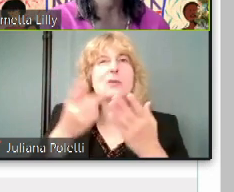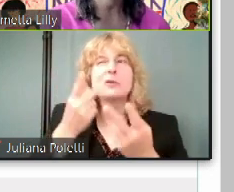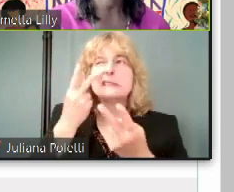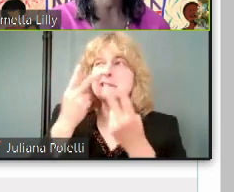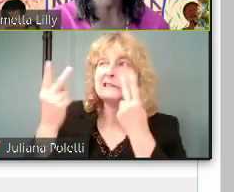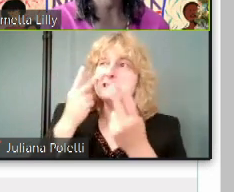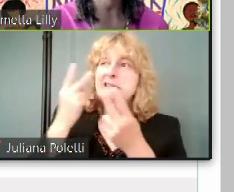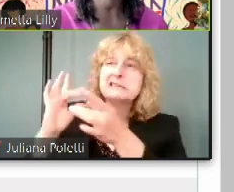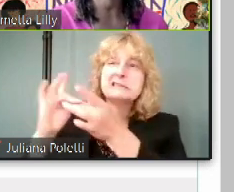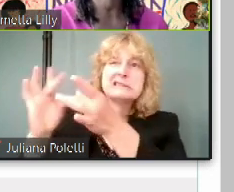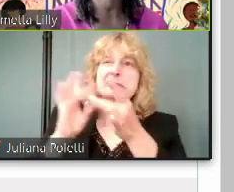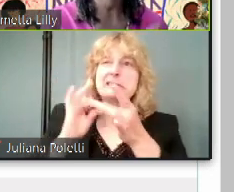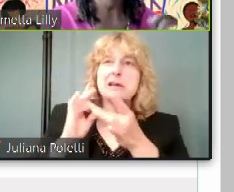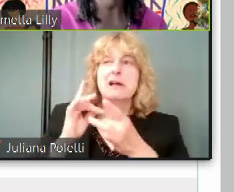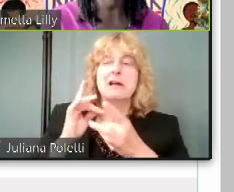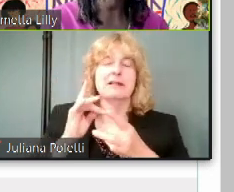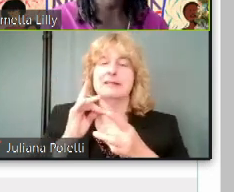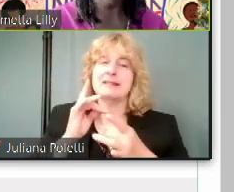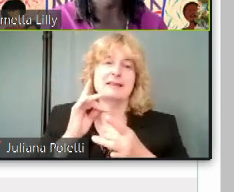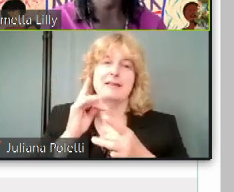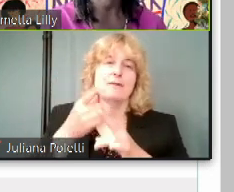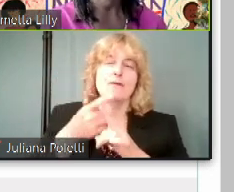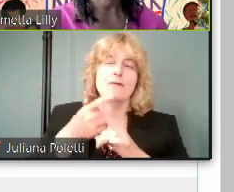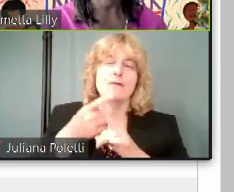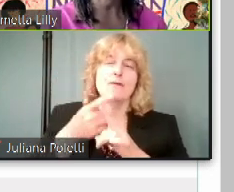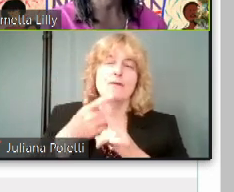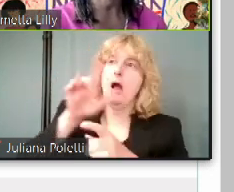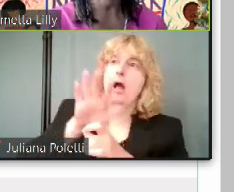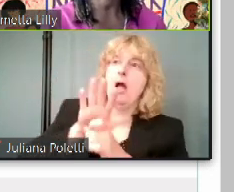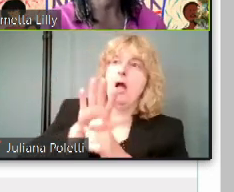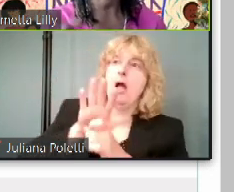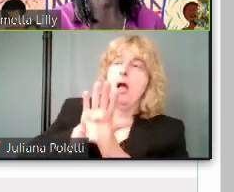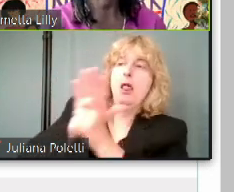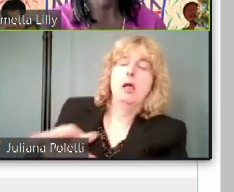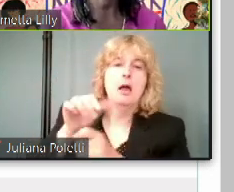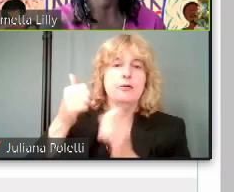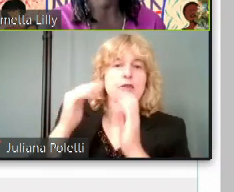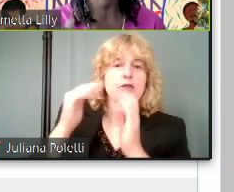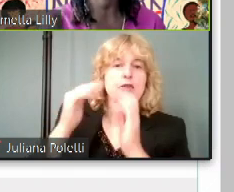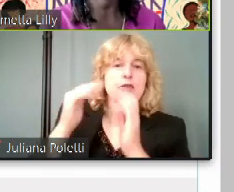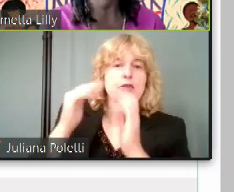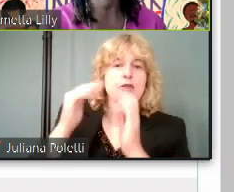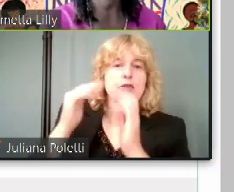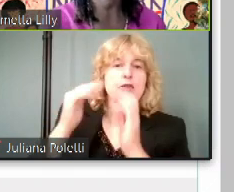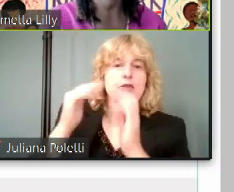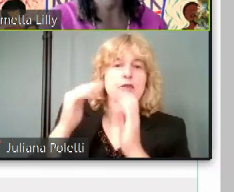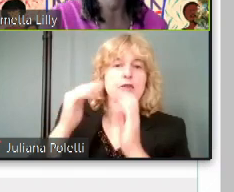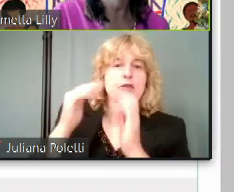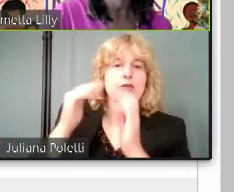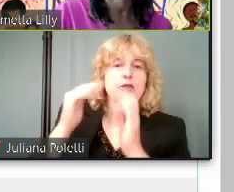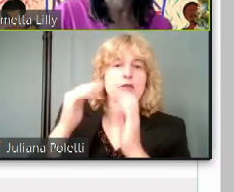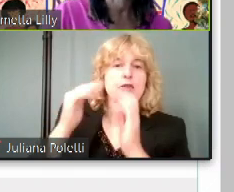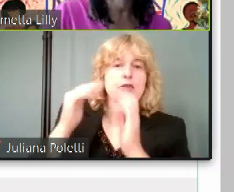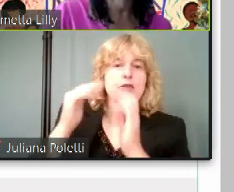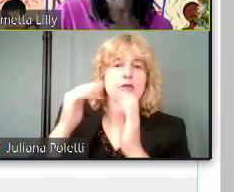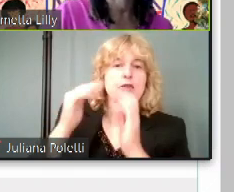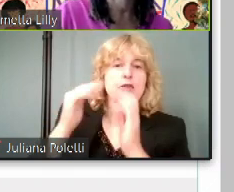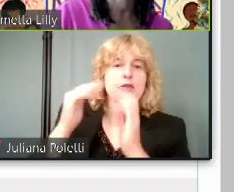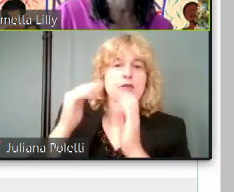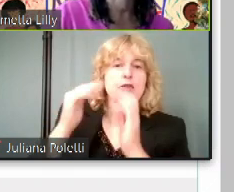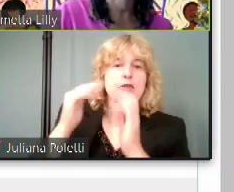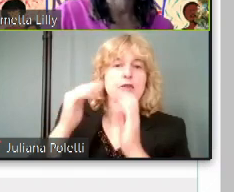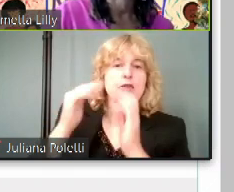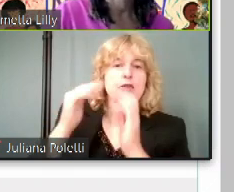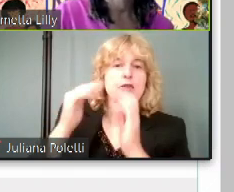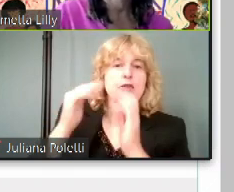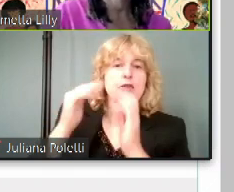that we don't have enough poll places or enough places for you to put your absentee ballots. That is not an